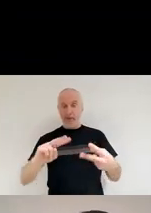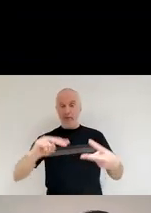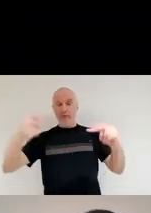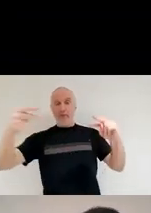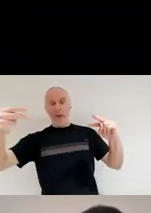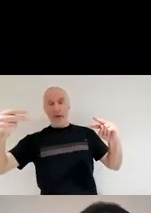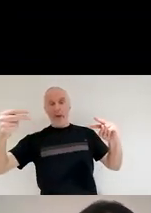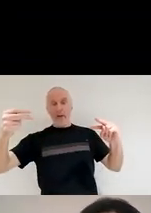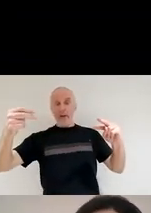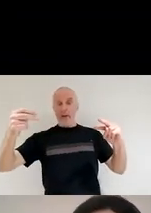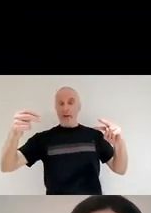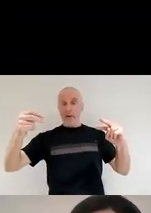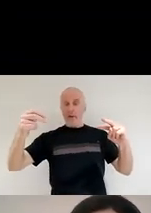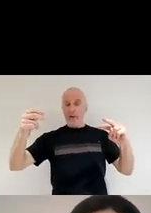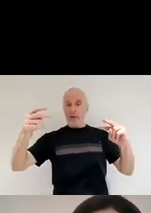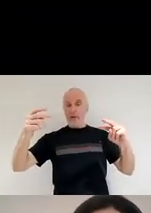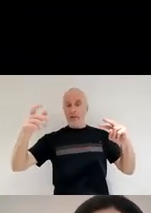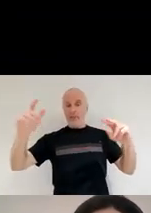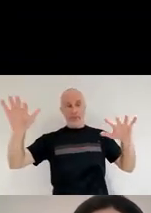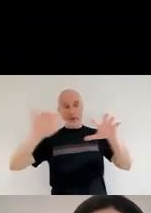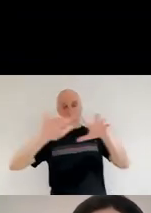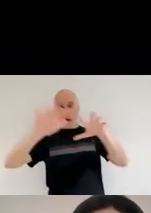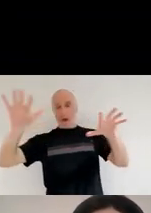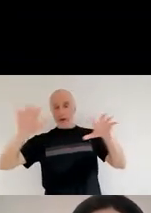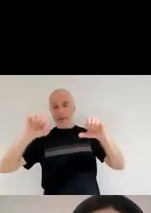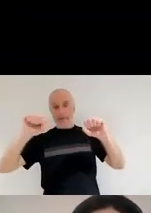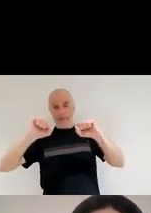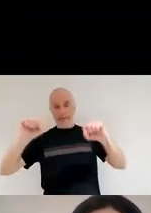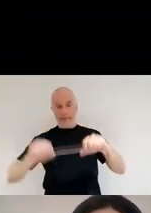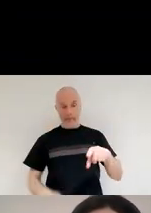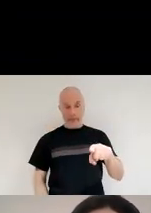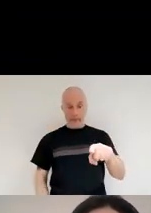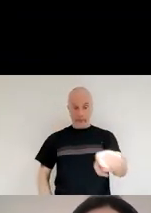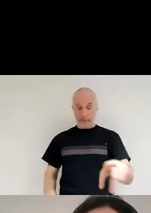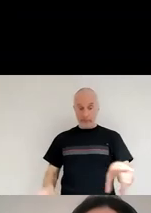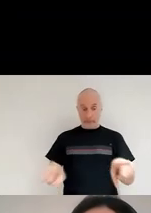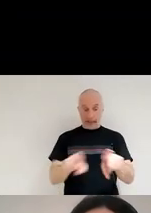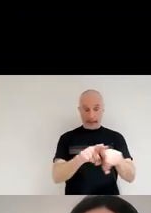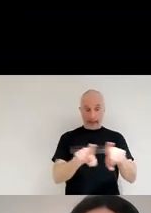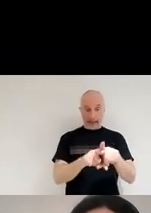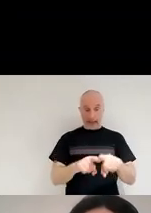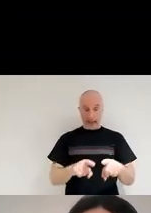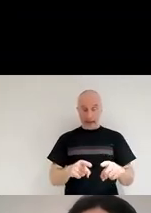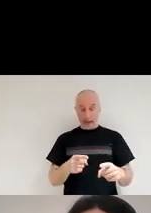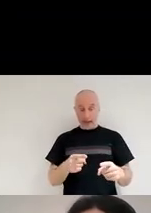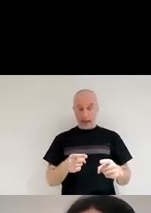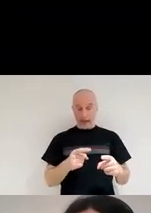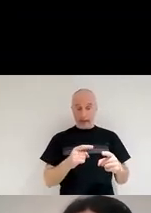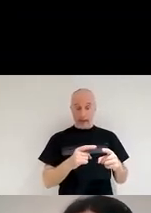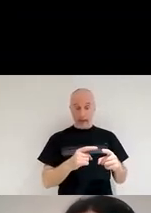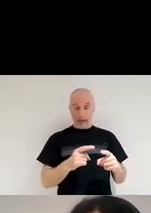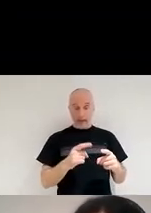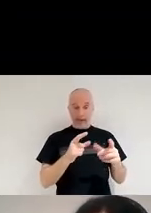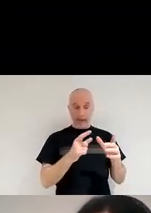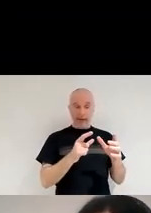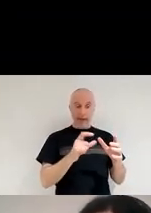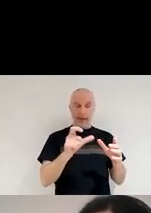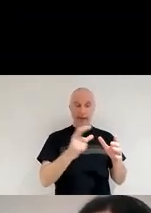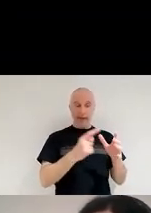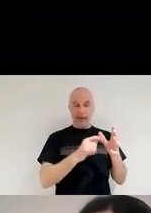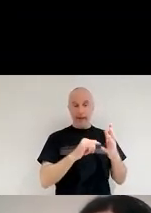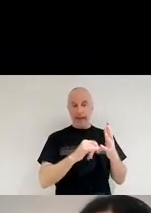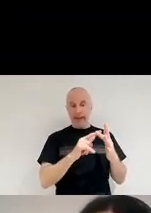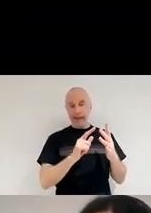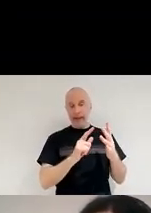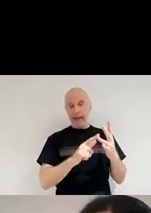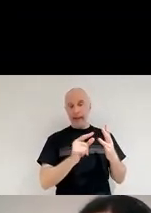yet. You can even see this reverse shock. So this is the same supernova I was showing you before, Cassiopeia A. And you can see that there